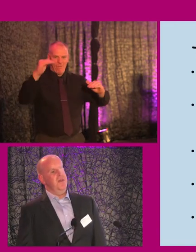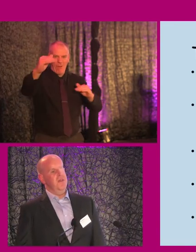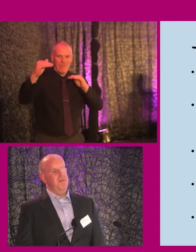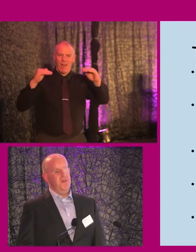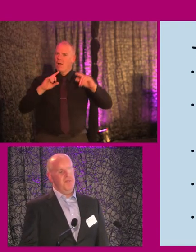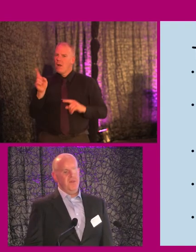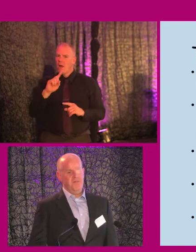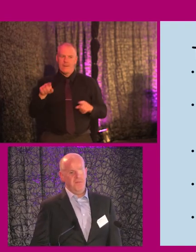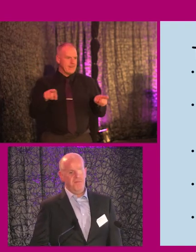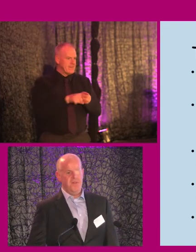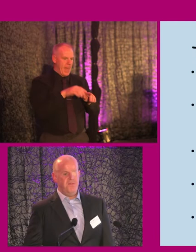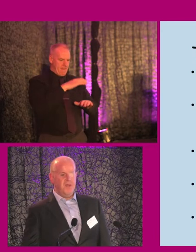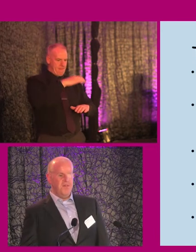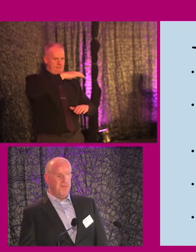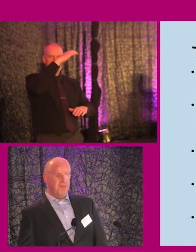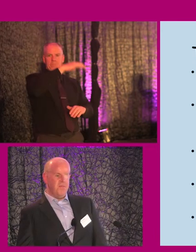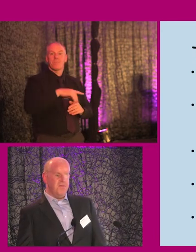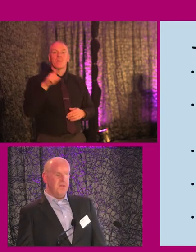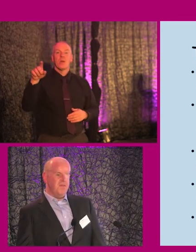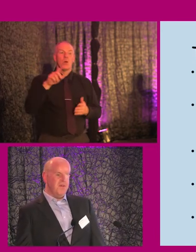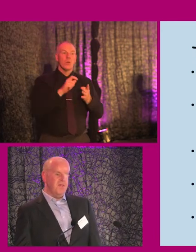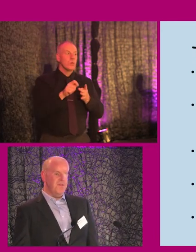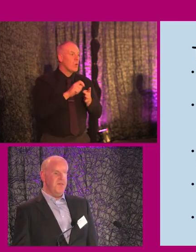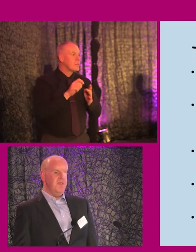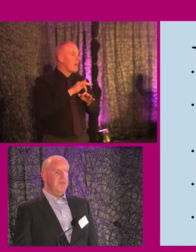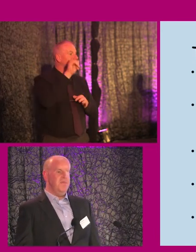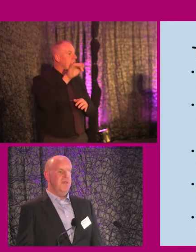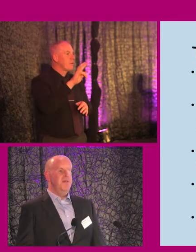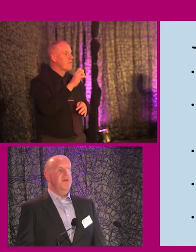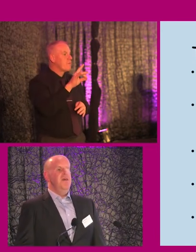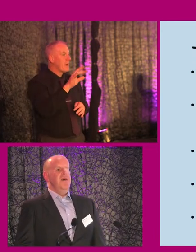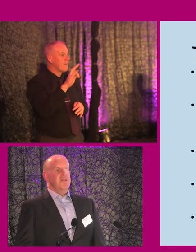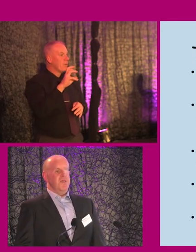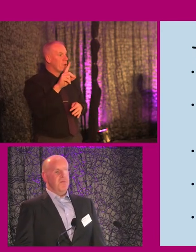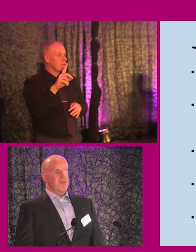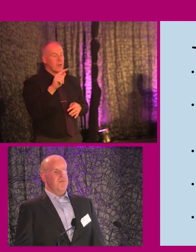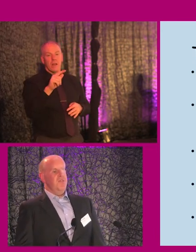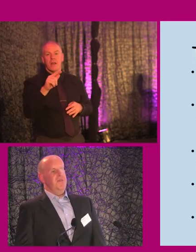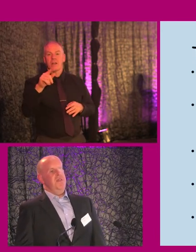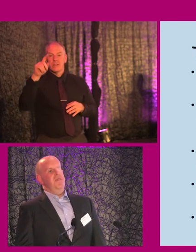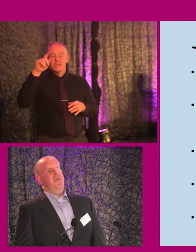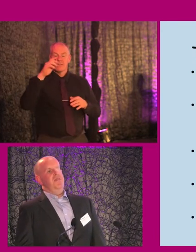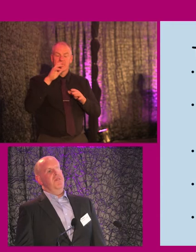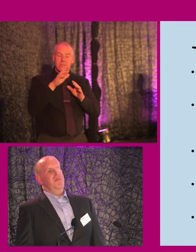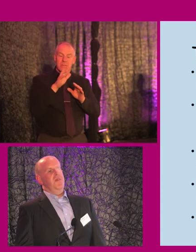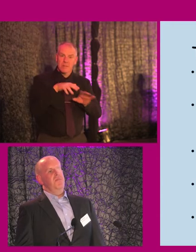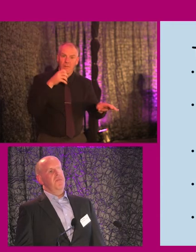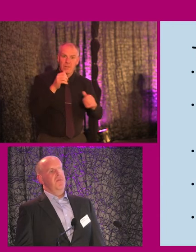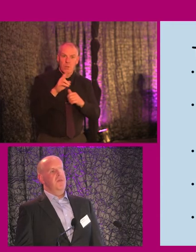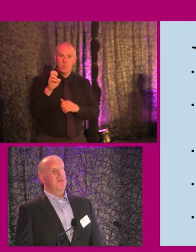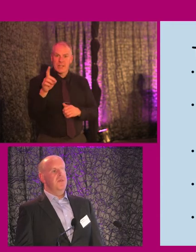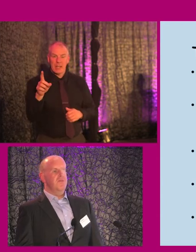building and I have to fly to Frankfurt in November for a conference in the ECB. That's me when they go to the travel desk and he said to me,